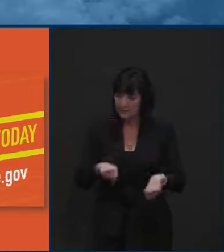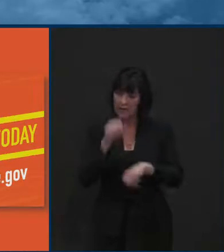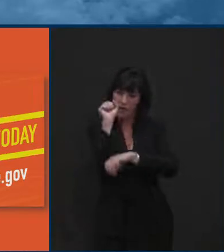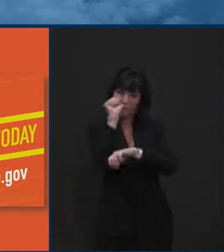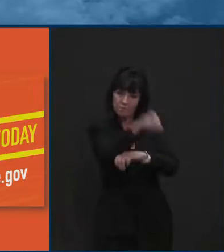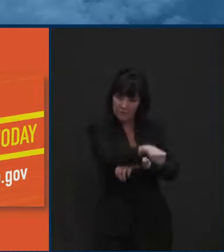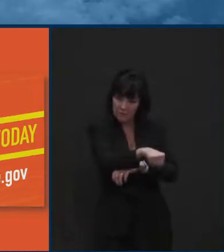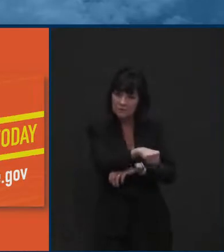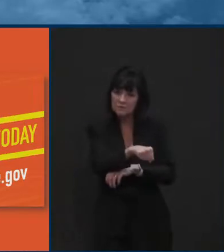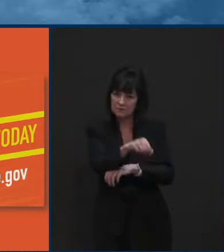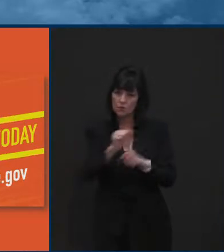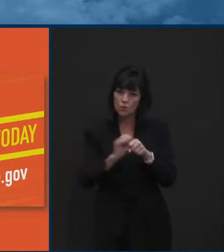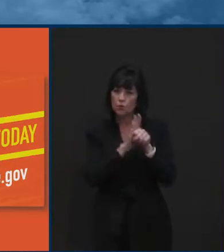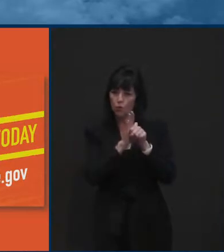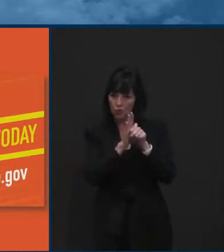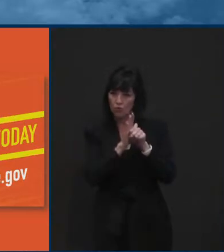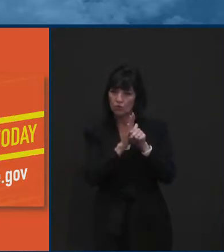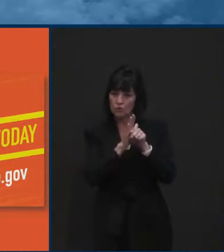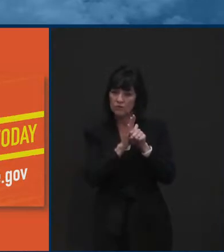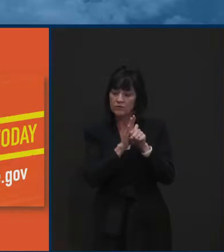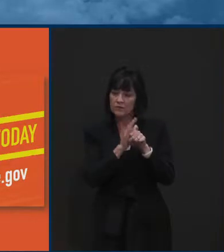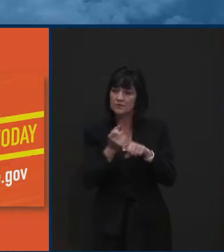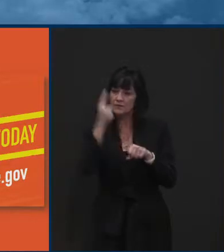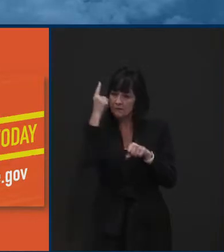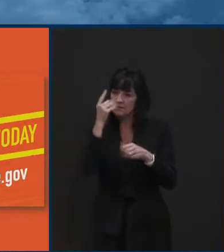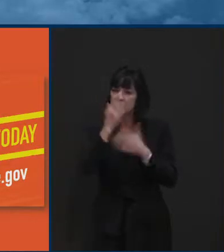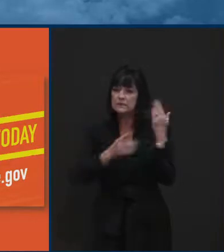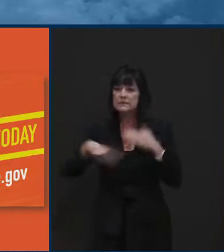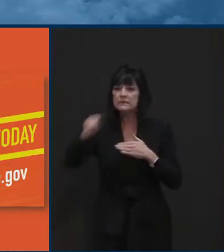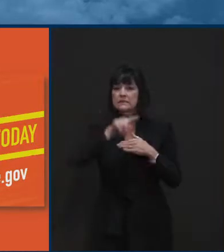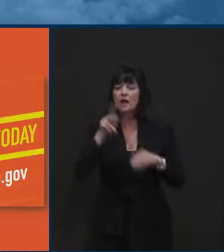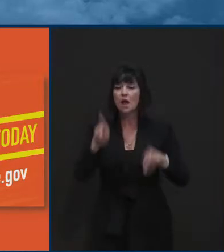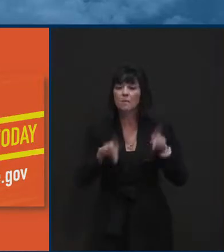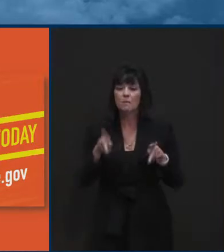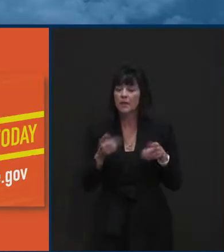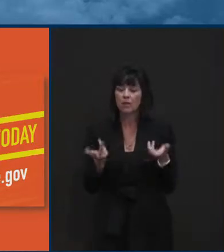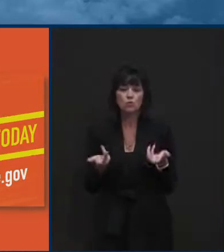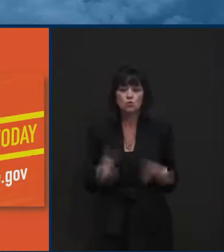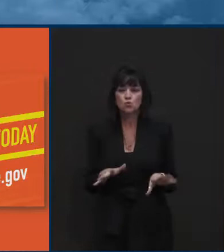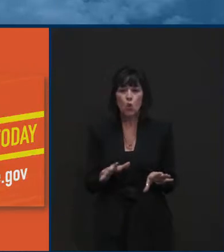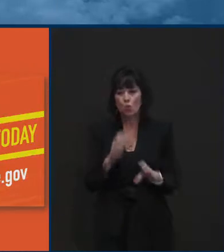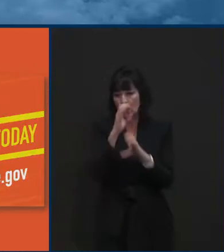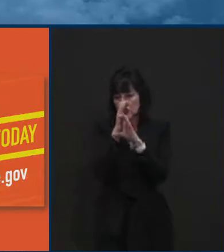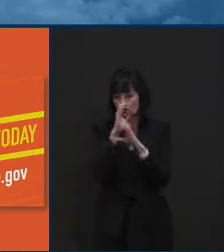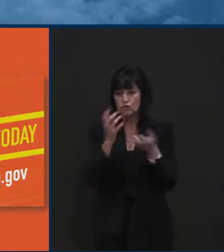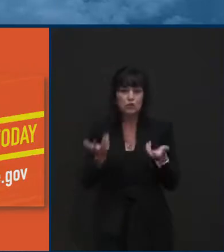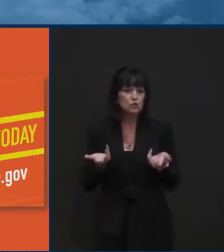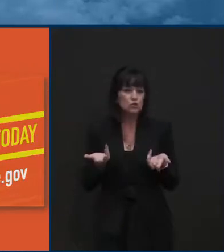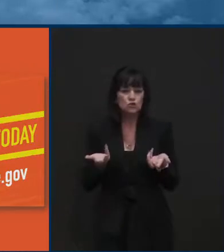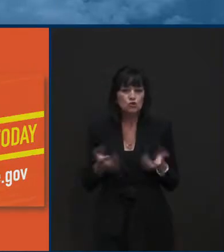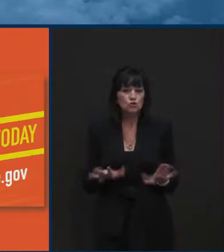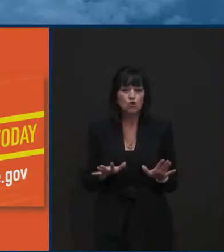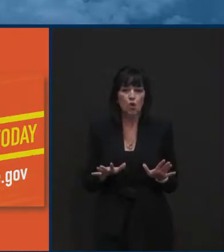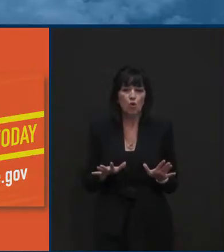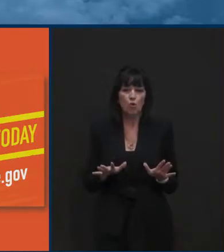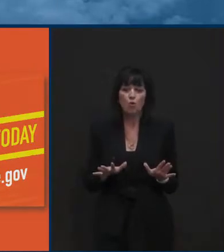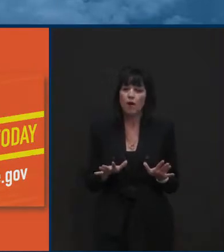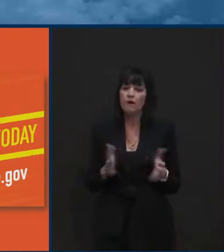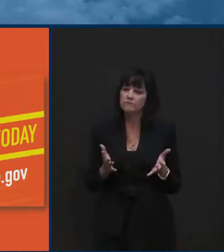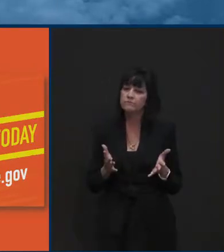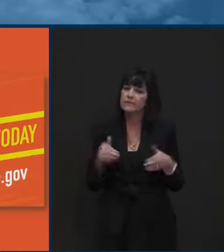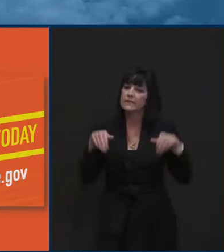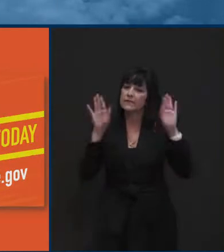going to beat this virus. Uh, they're going to be sacrifices that, that we have to make, uh, to make, uh, some will sacrifice